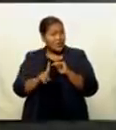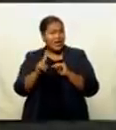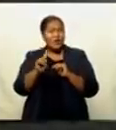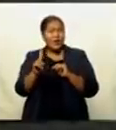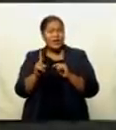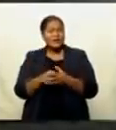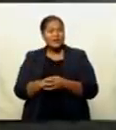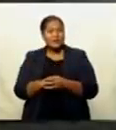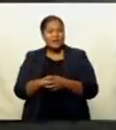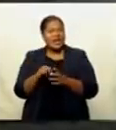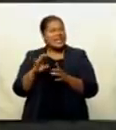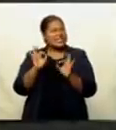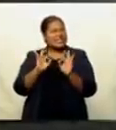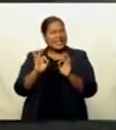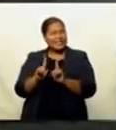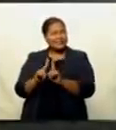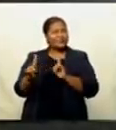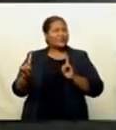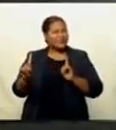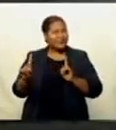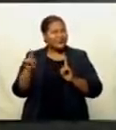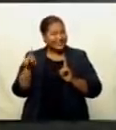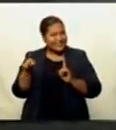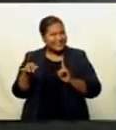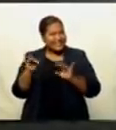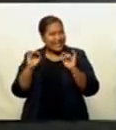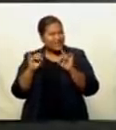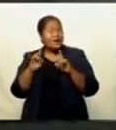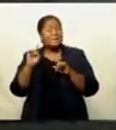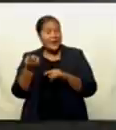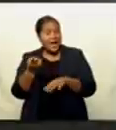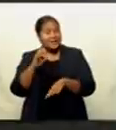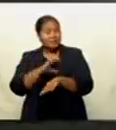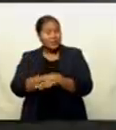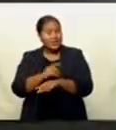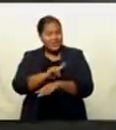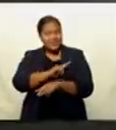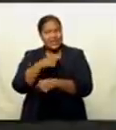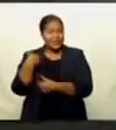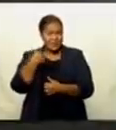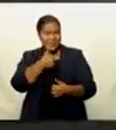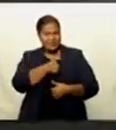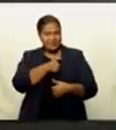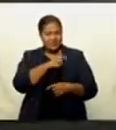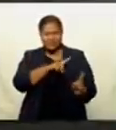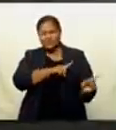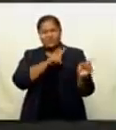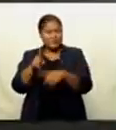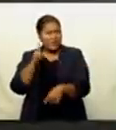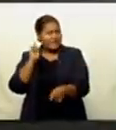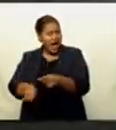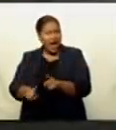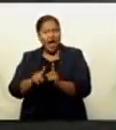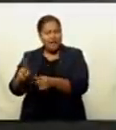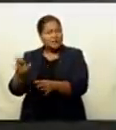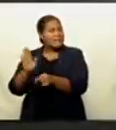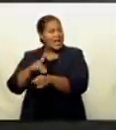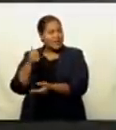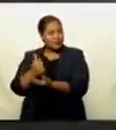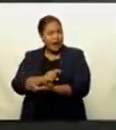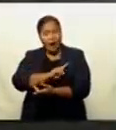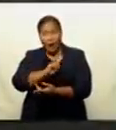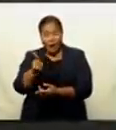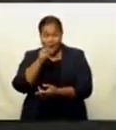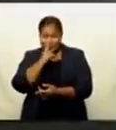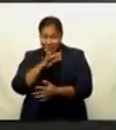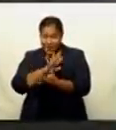wasn't social distancing was an issue. But the police and the military officers who were there stepped in quickly to ensure that